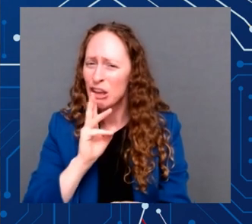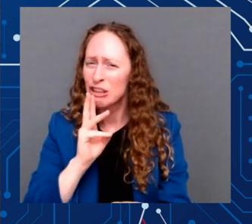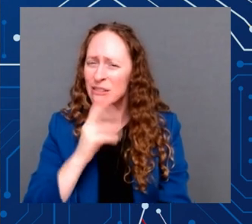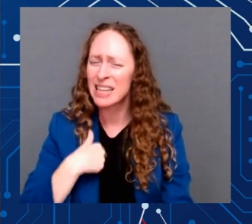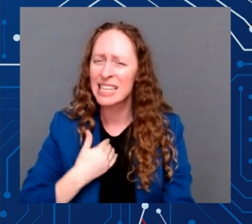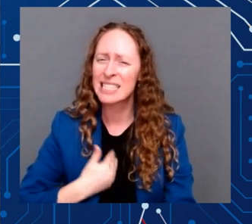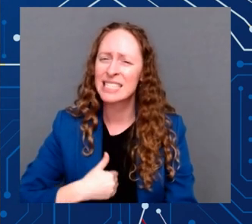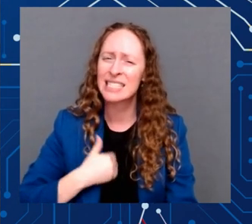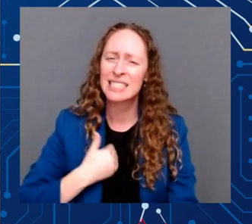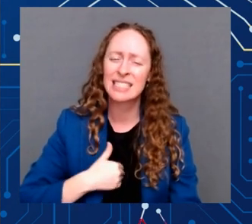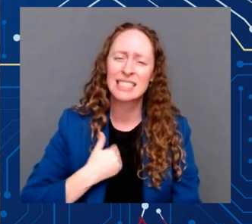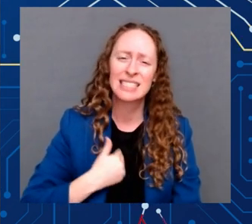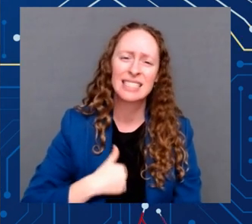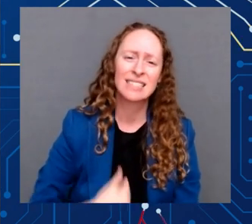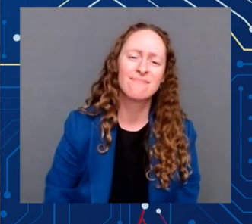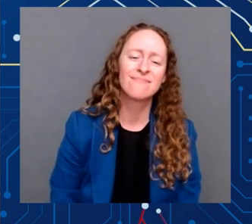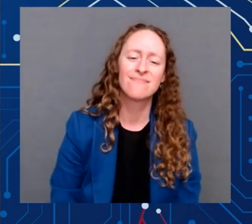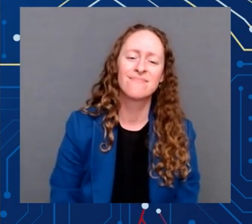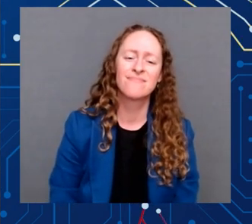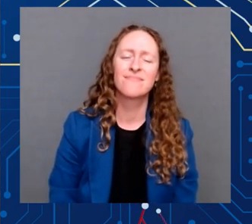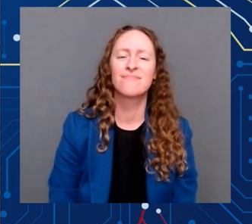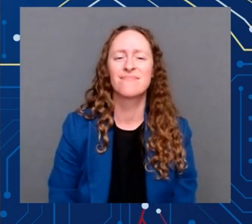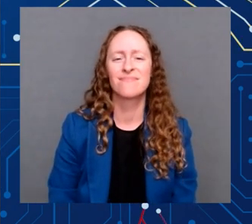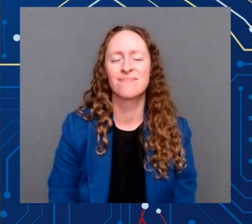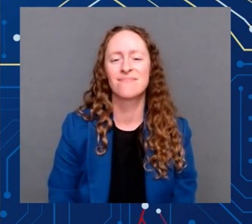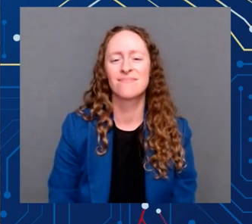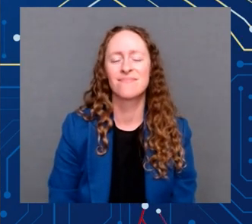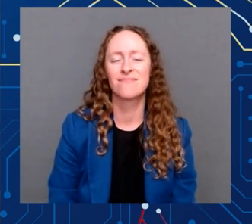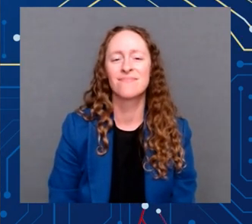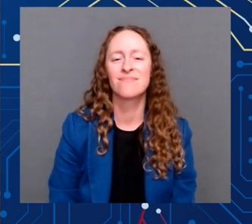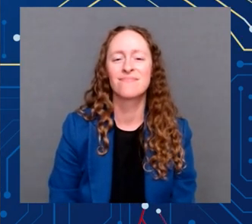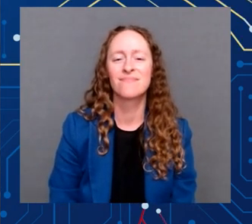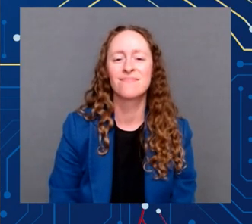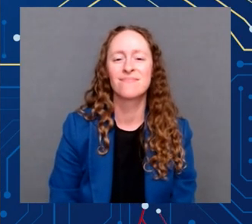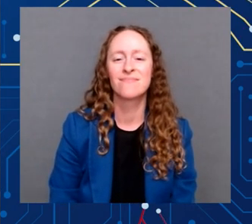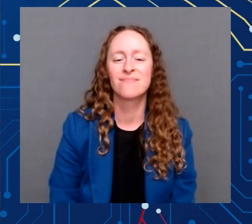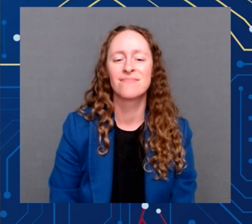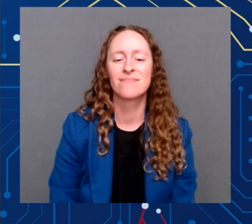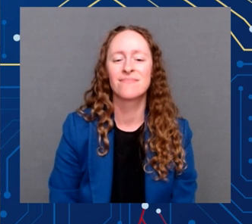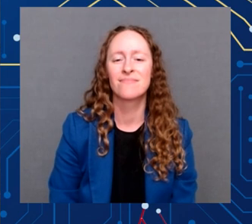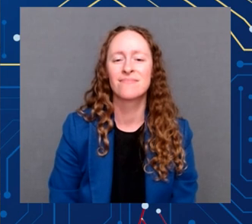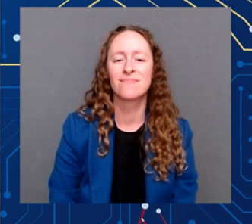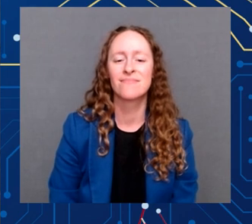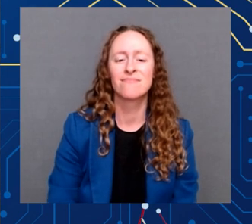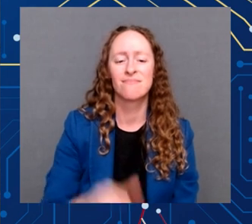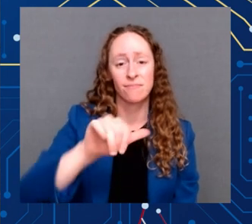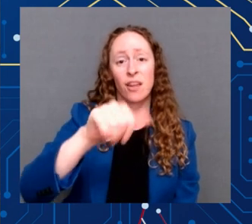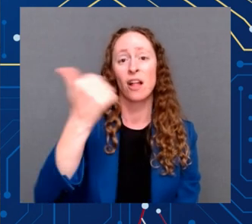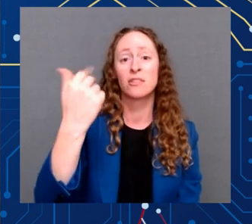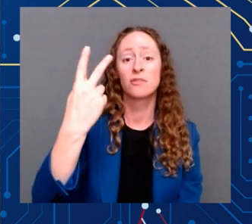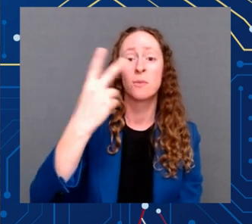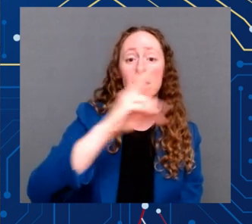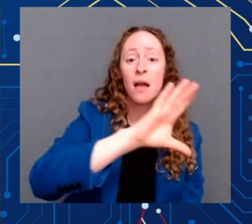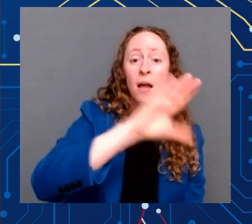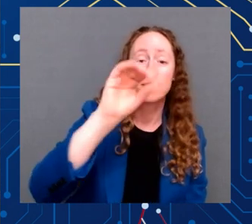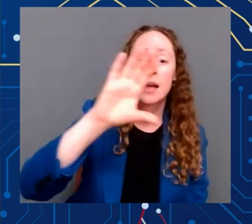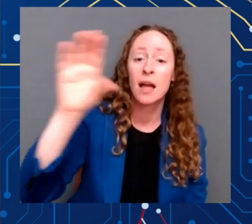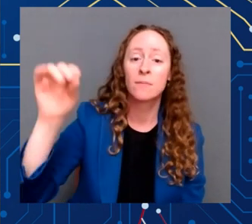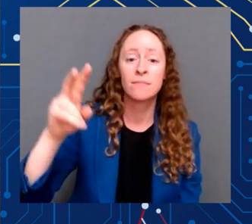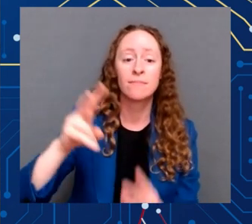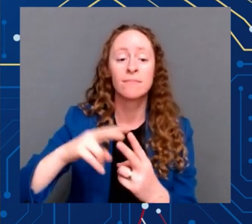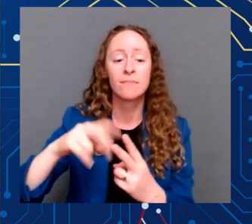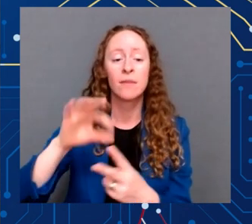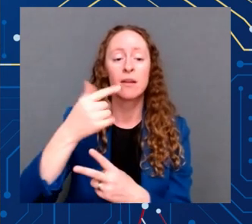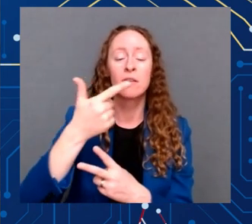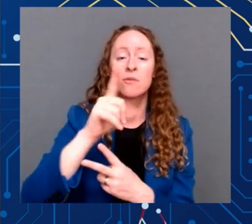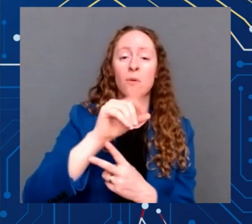Two other companies, Global Foundries and Qualcomm, announced yesterday a $4 billion